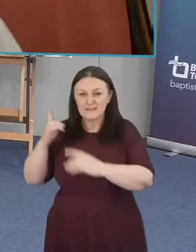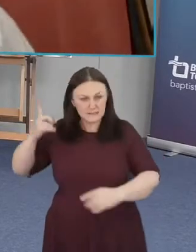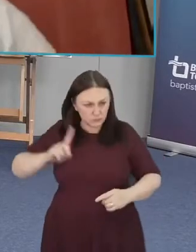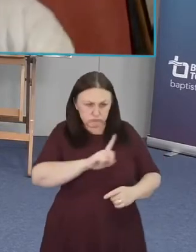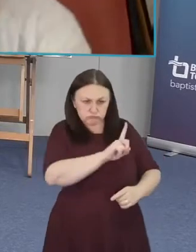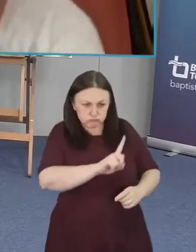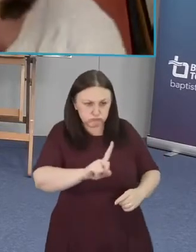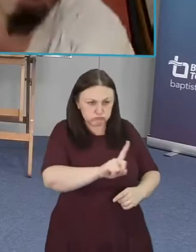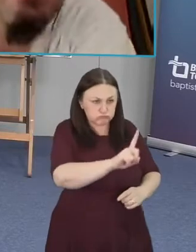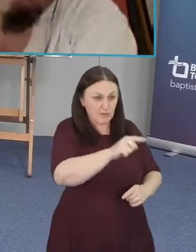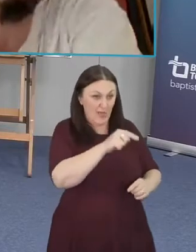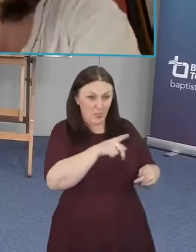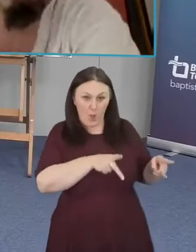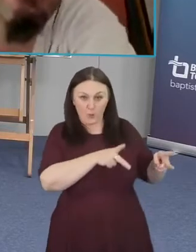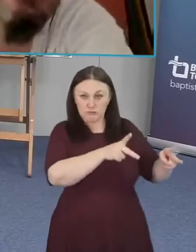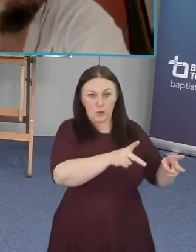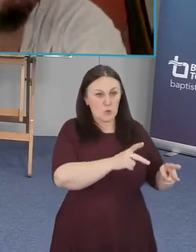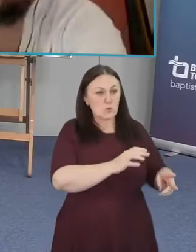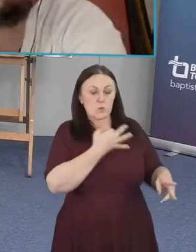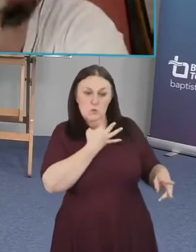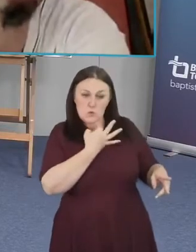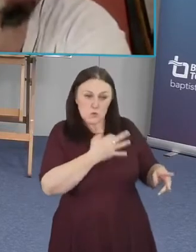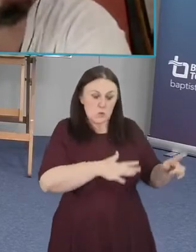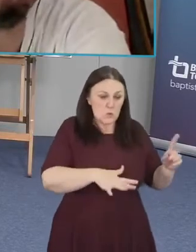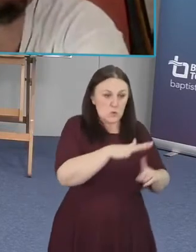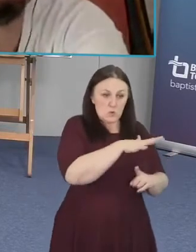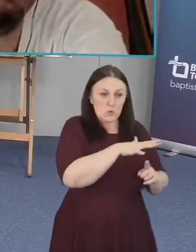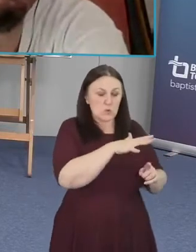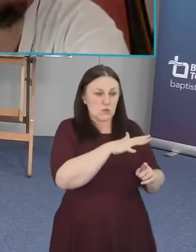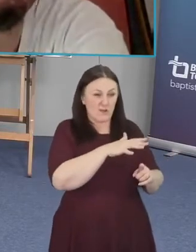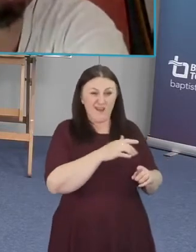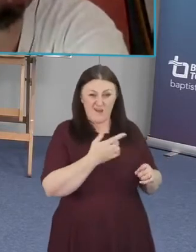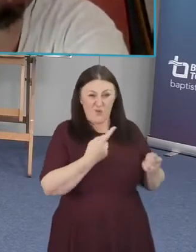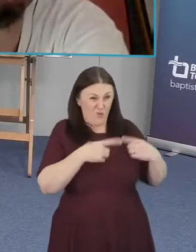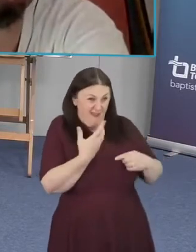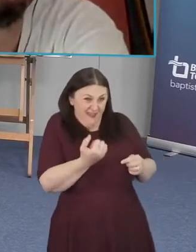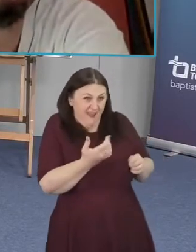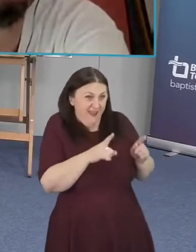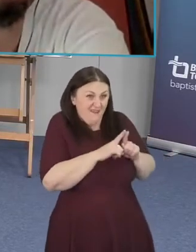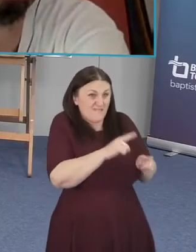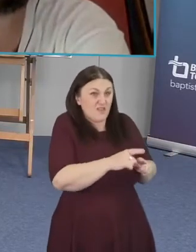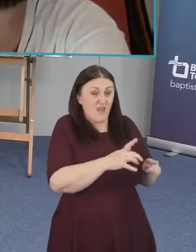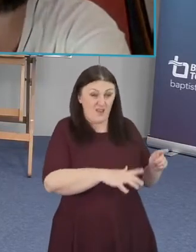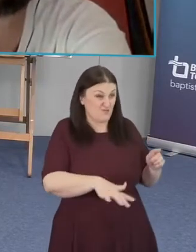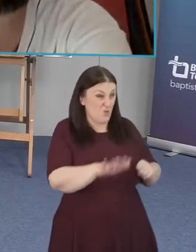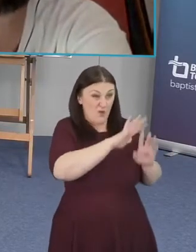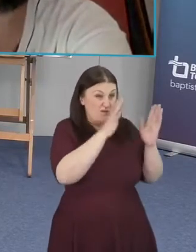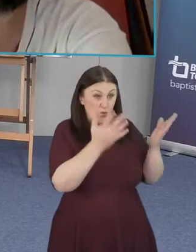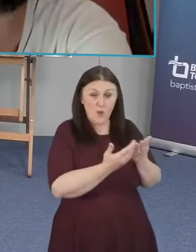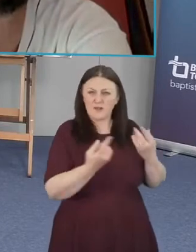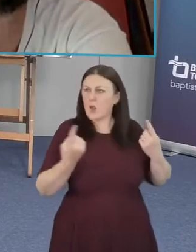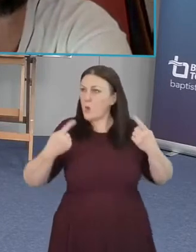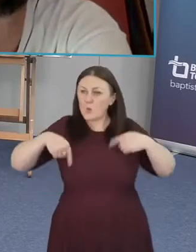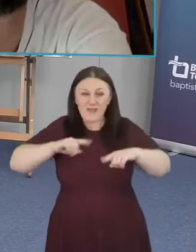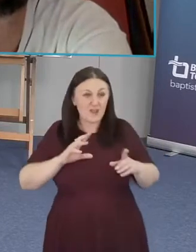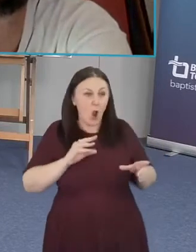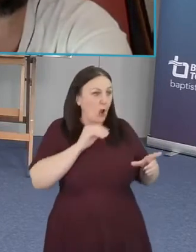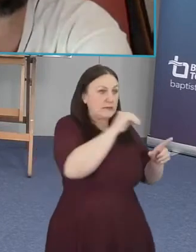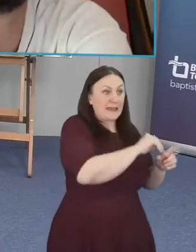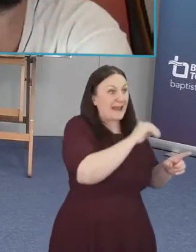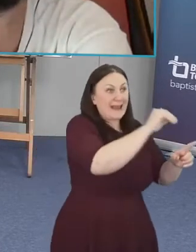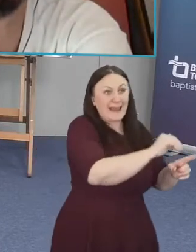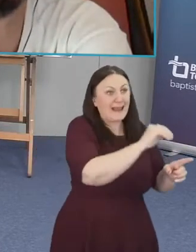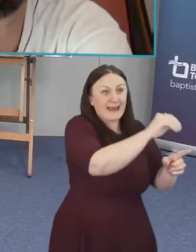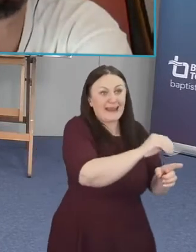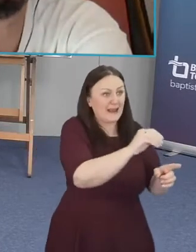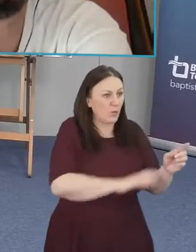people get beaten up are all around the world and uh we can't live incarnationally in all of them what does